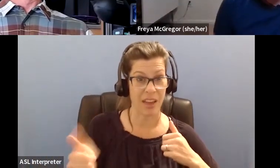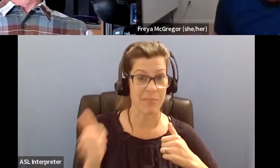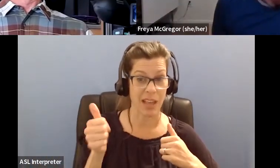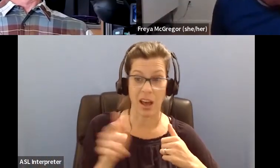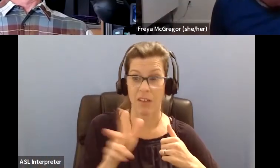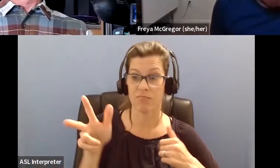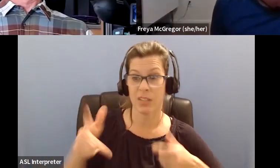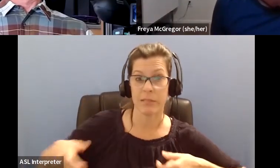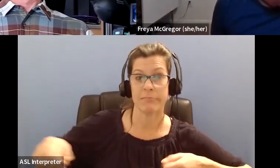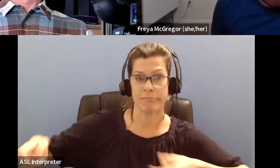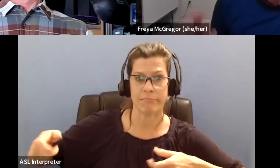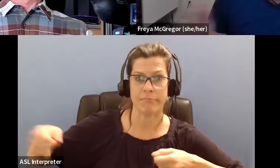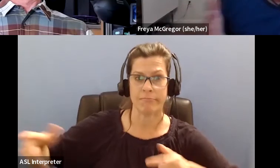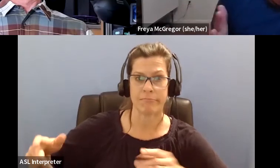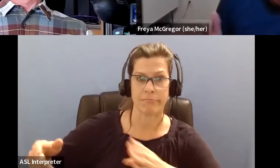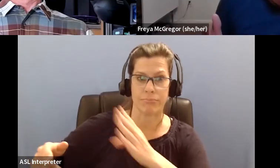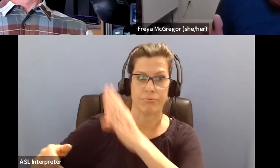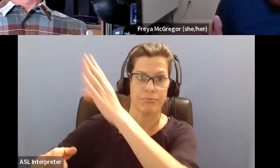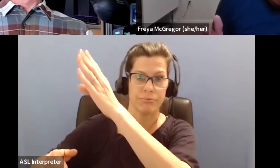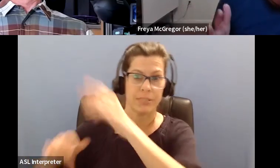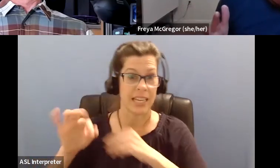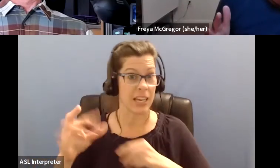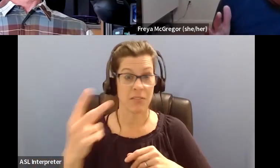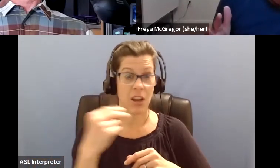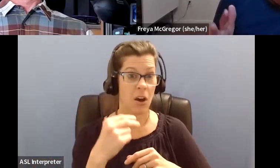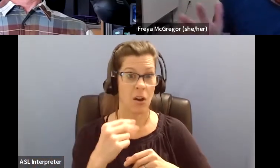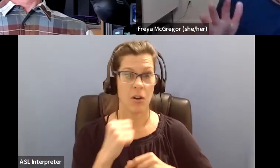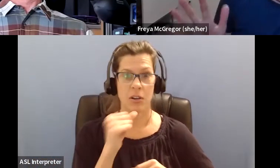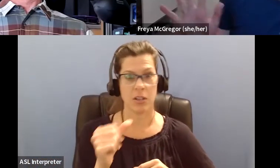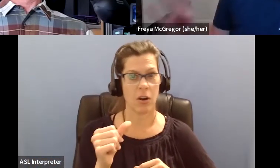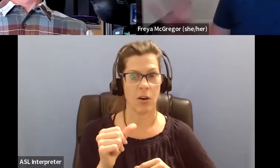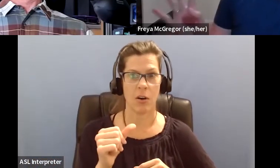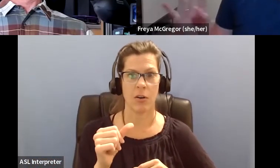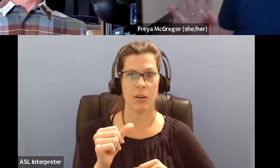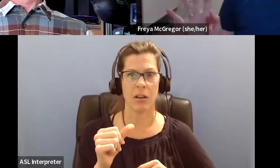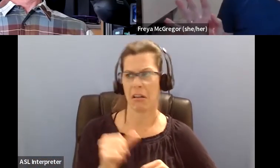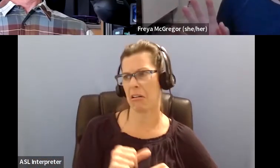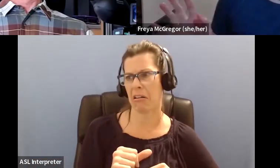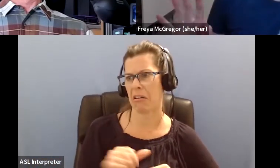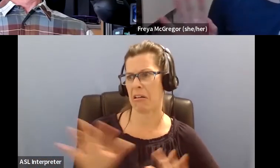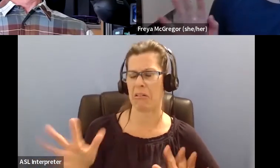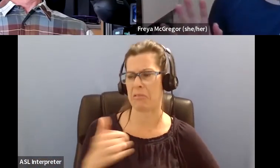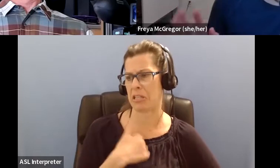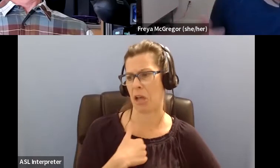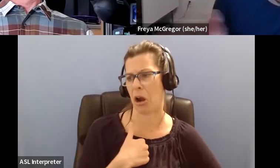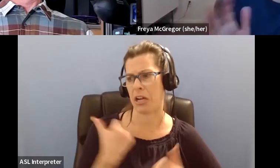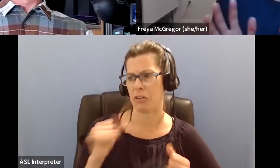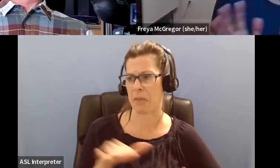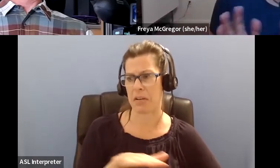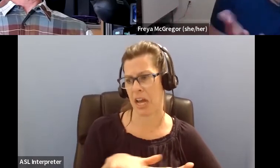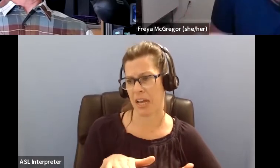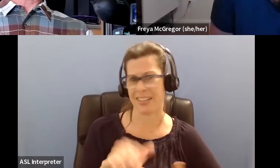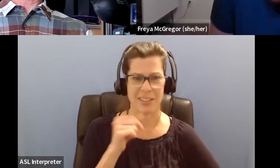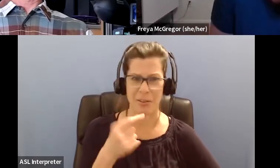if they say no, then don't get all funky about that. Like, don't be all like, Oh, well, sorry. I was just trying to be nice. Like,